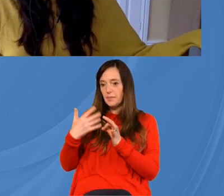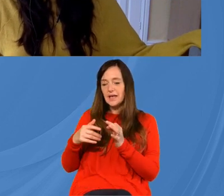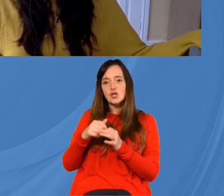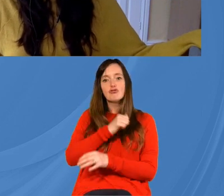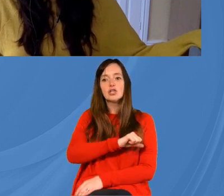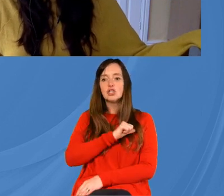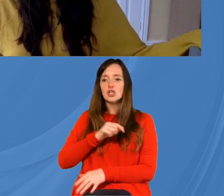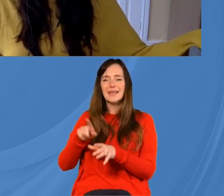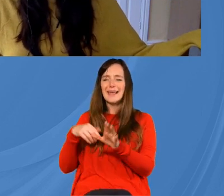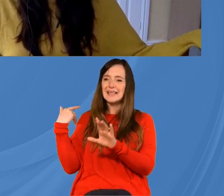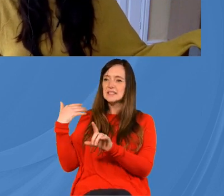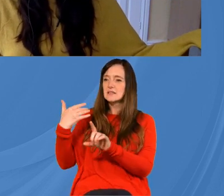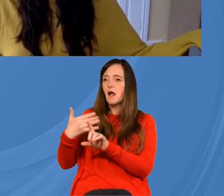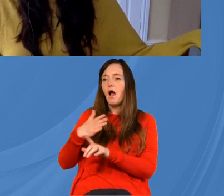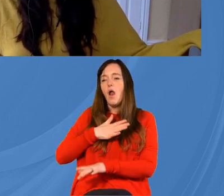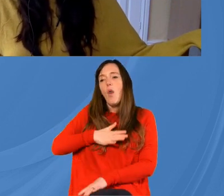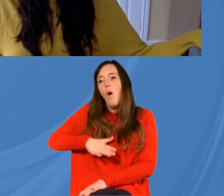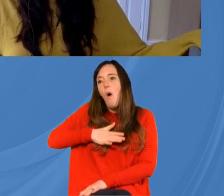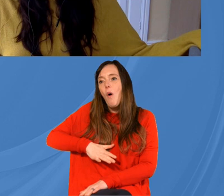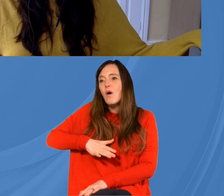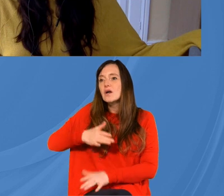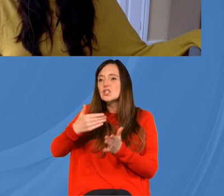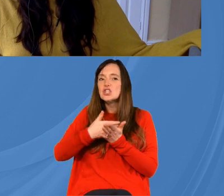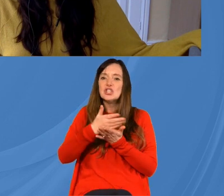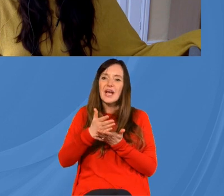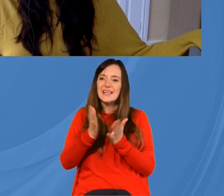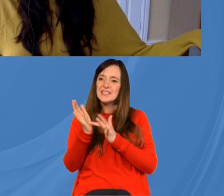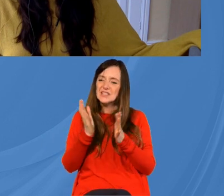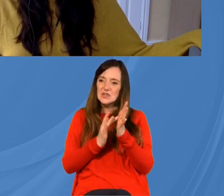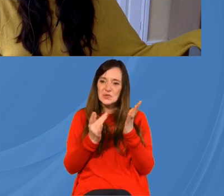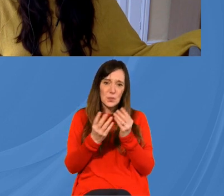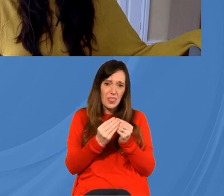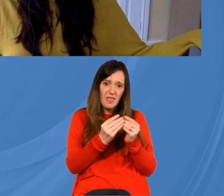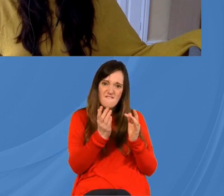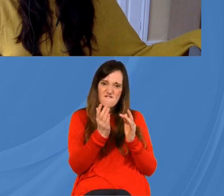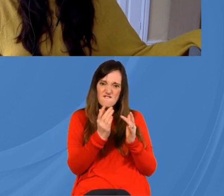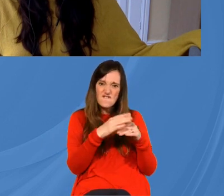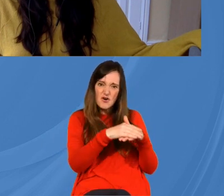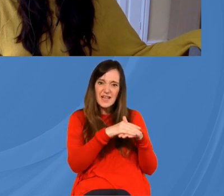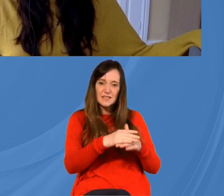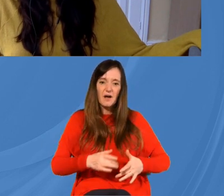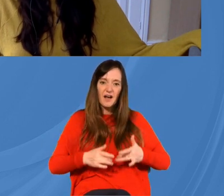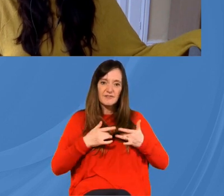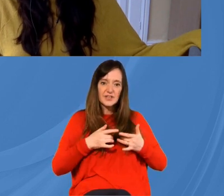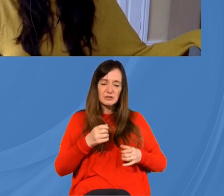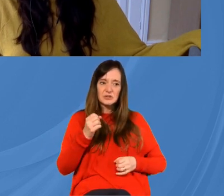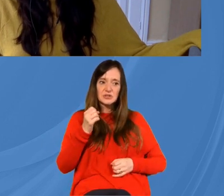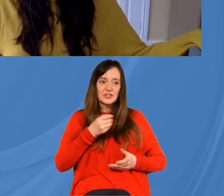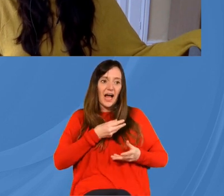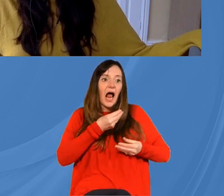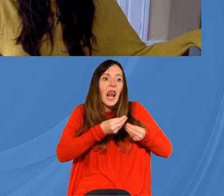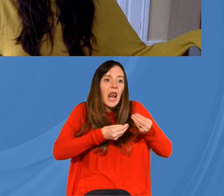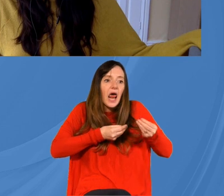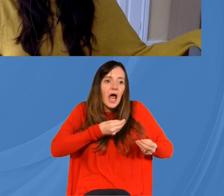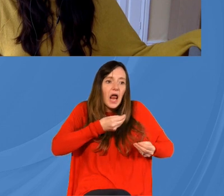many years long to share jesus with my friends but it always sounds so odd and unnatural coming out of my mouth yes i can write and